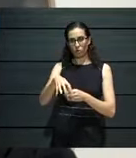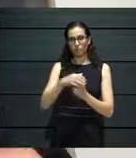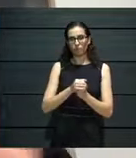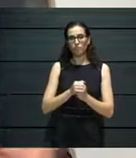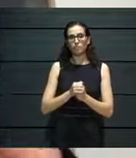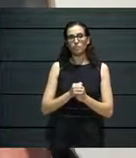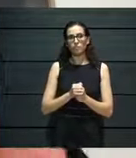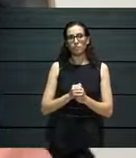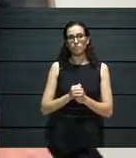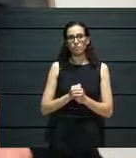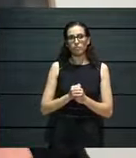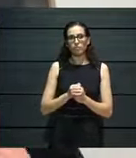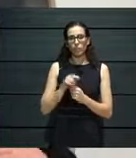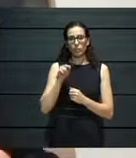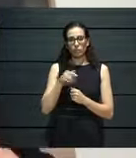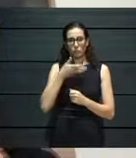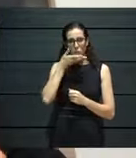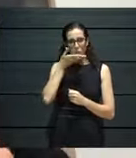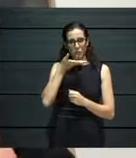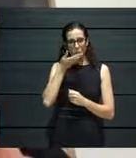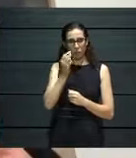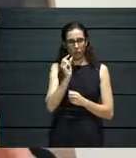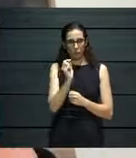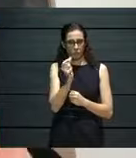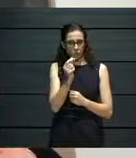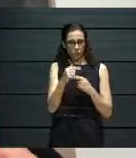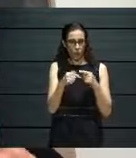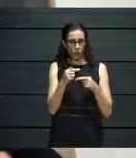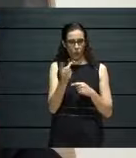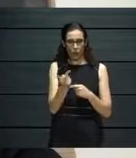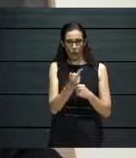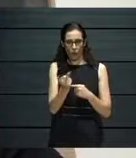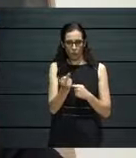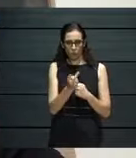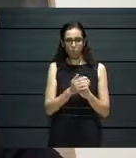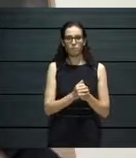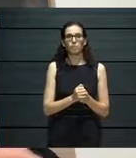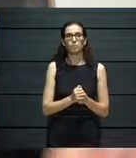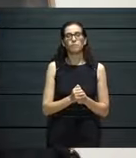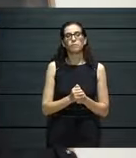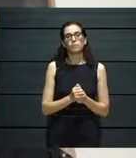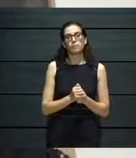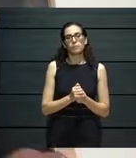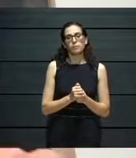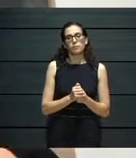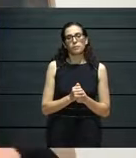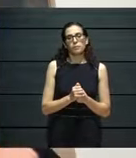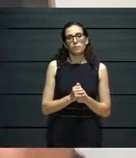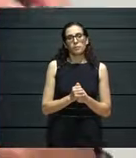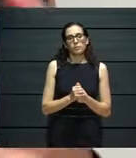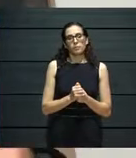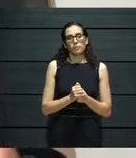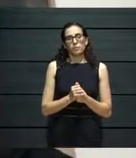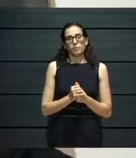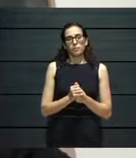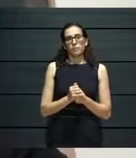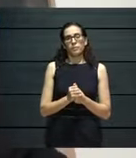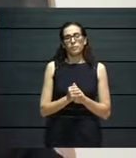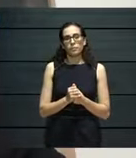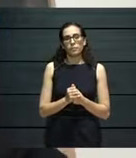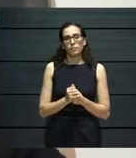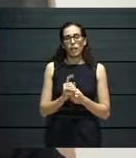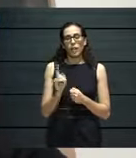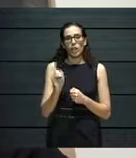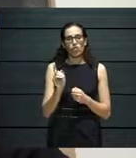And I'll sort of very briefly touch on both these aspects. So what we